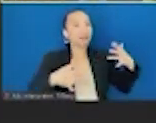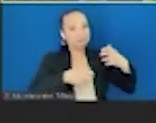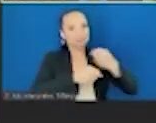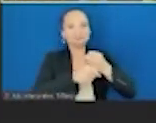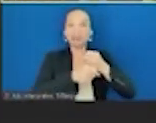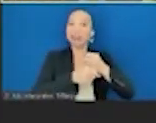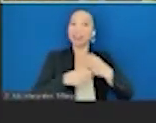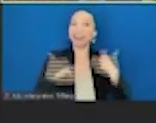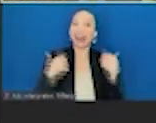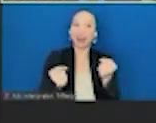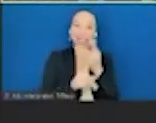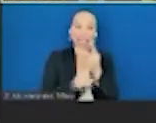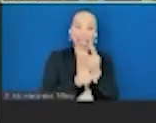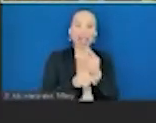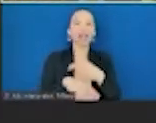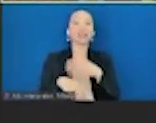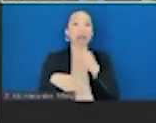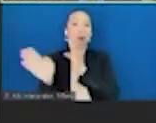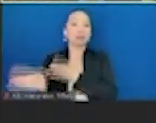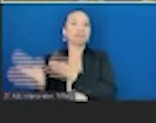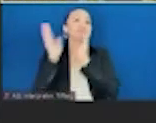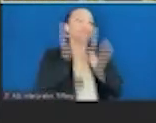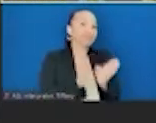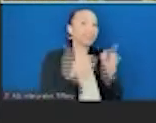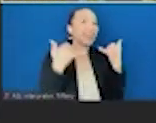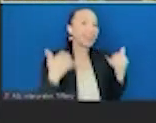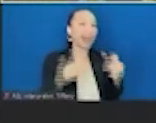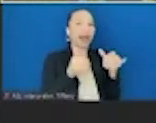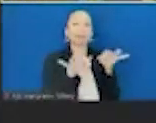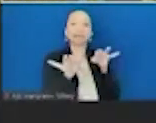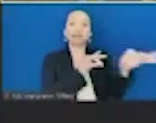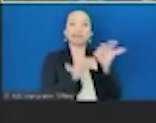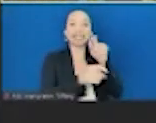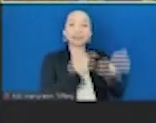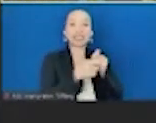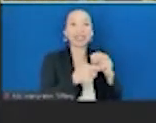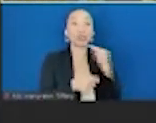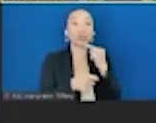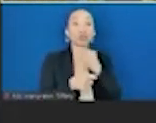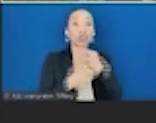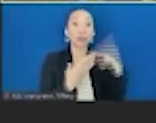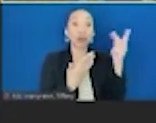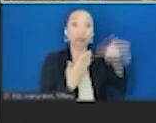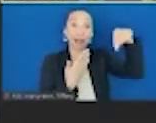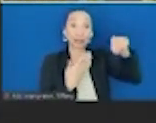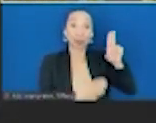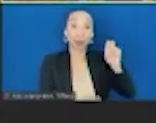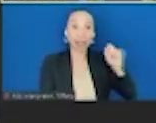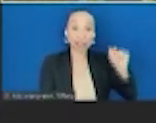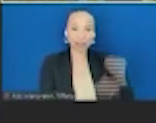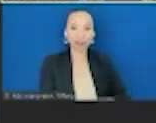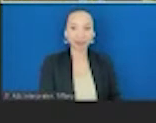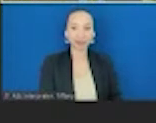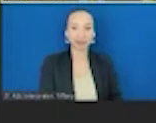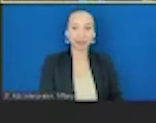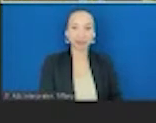now and talk a little bit about some of our nutrition programs in our country. I think that one important take home message I